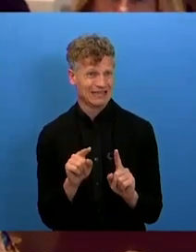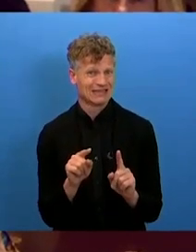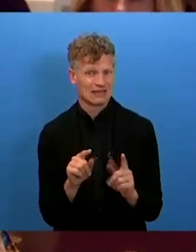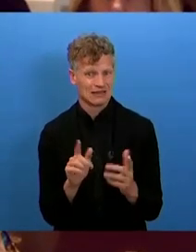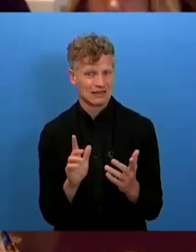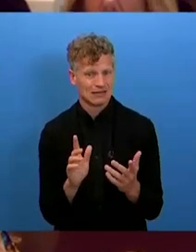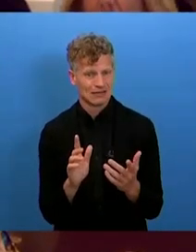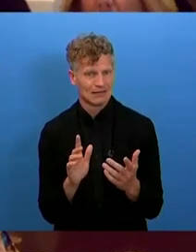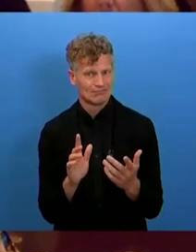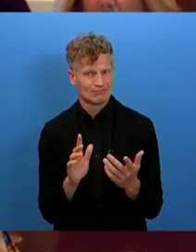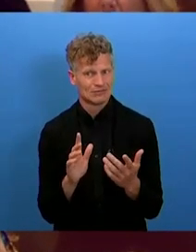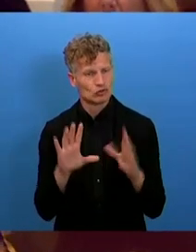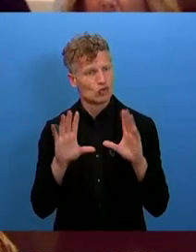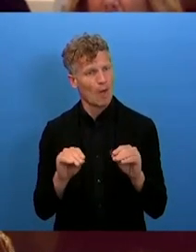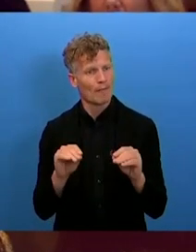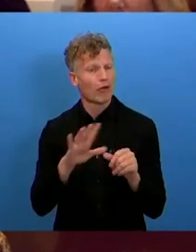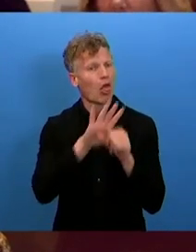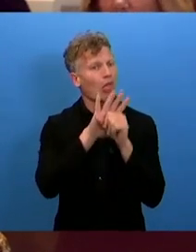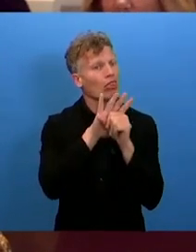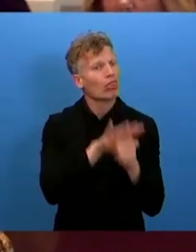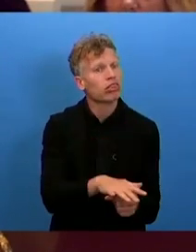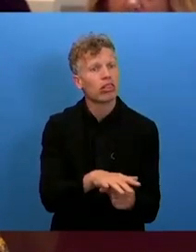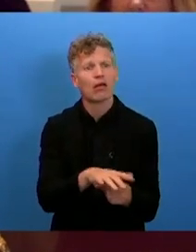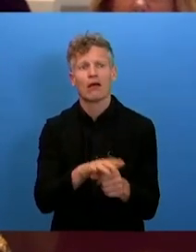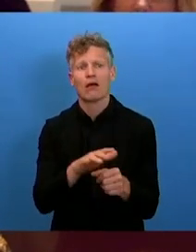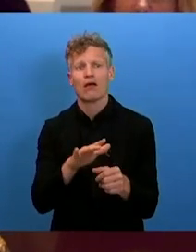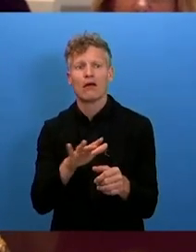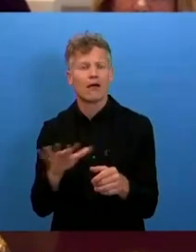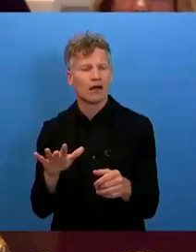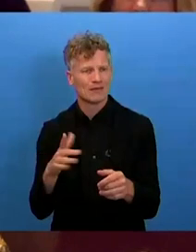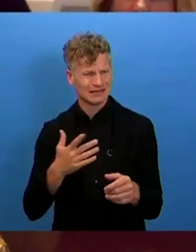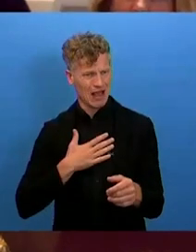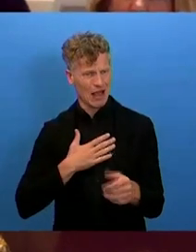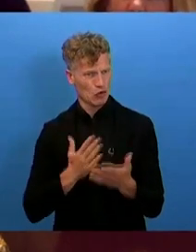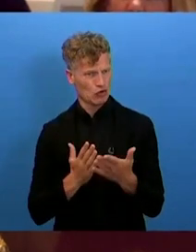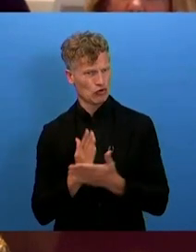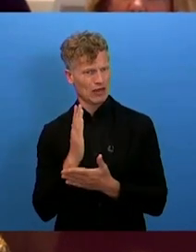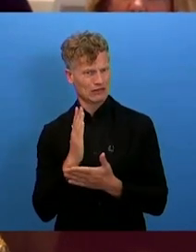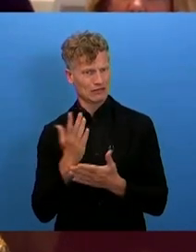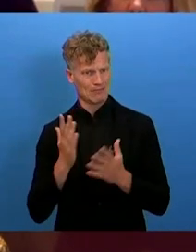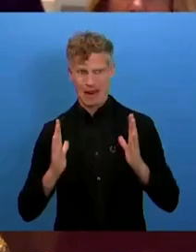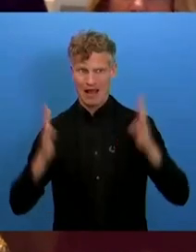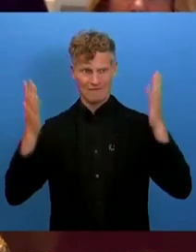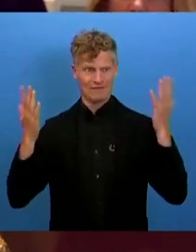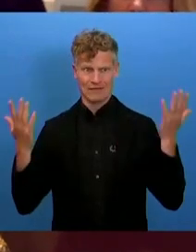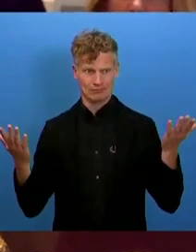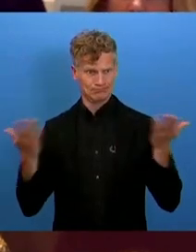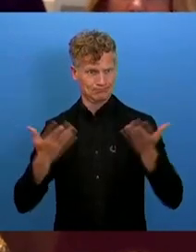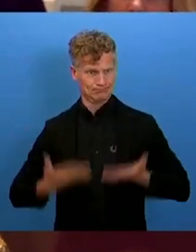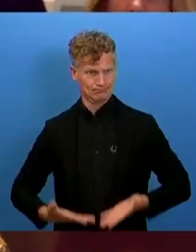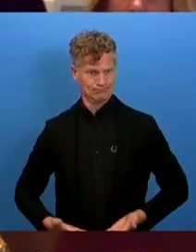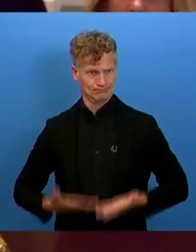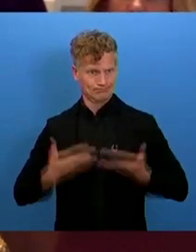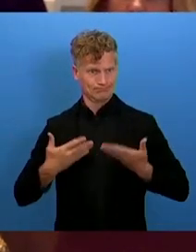discriminations, but we have not only the right to live, but the right to exist as ourselves